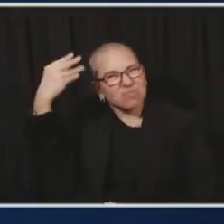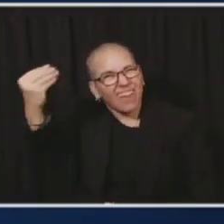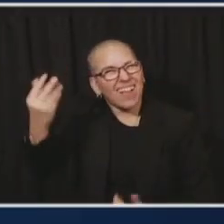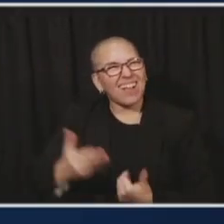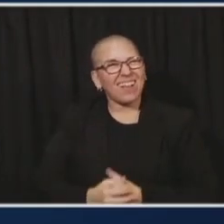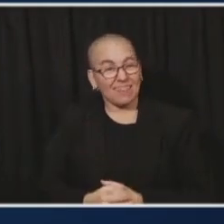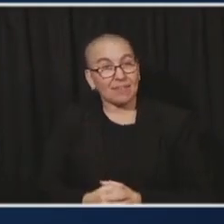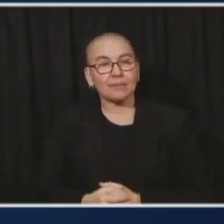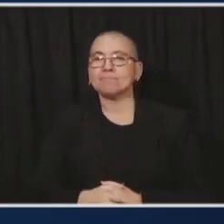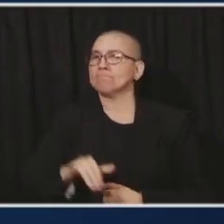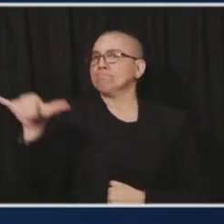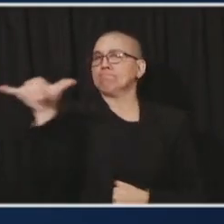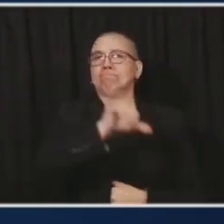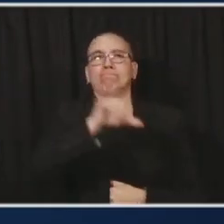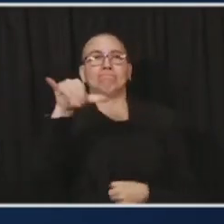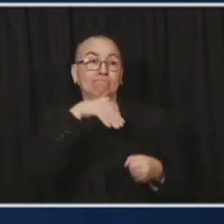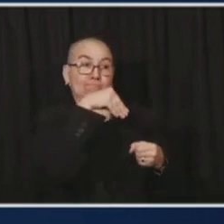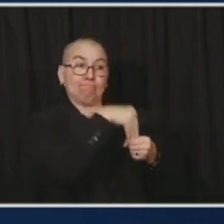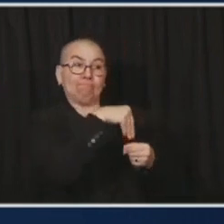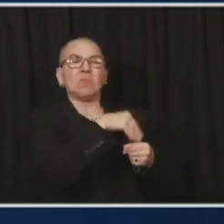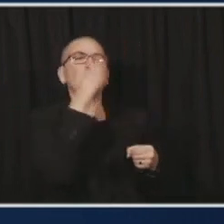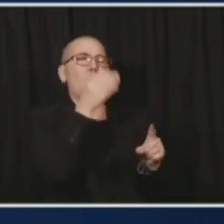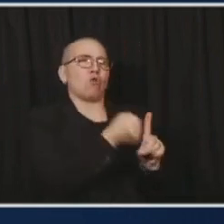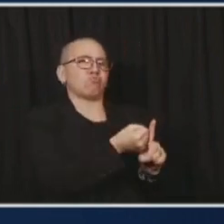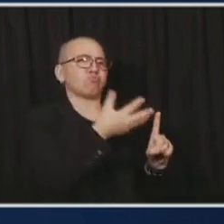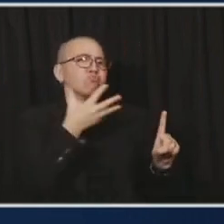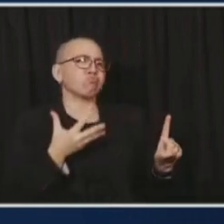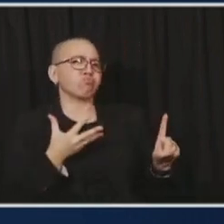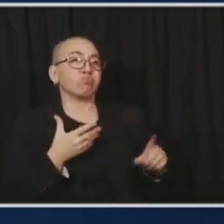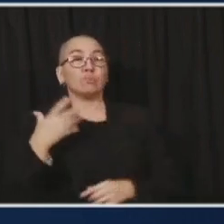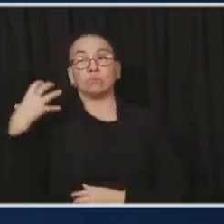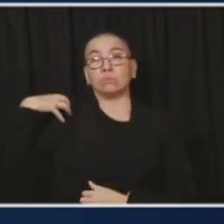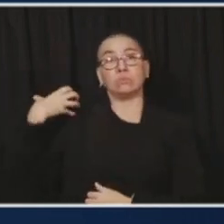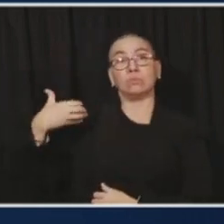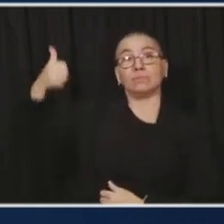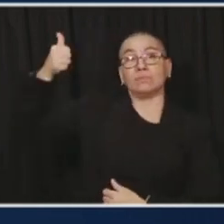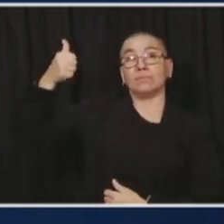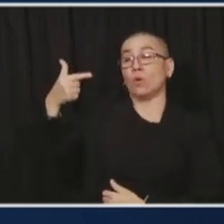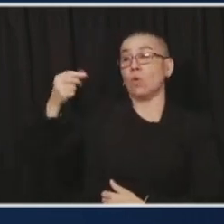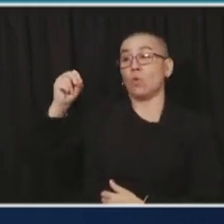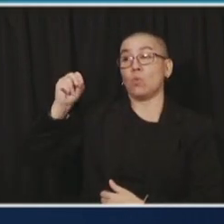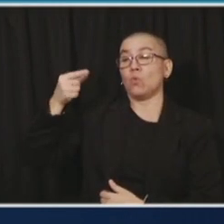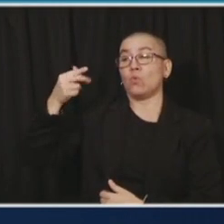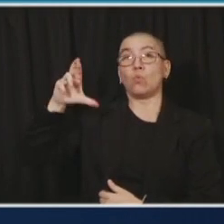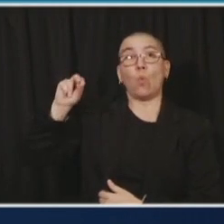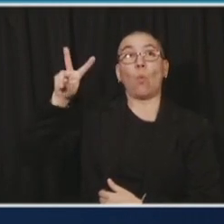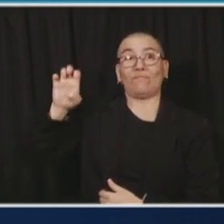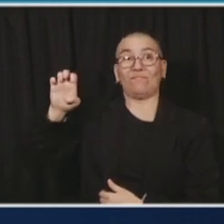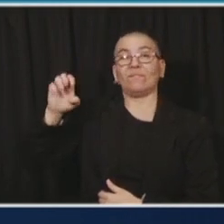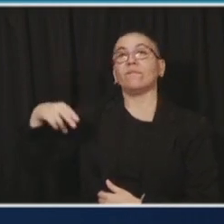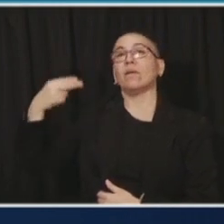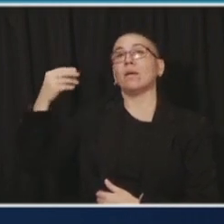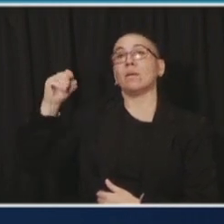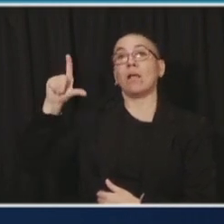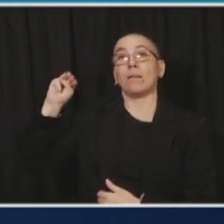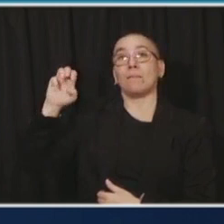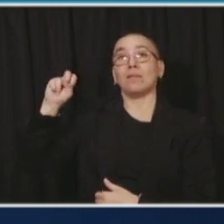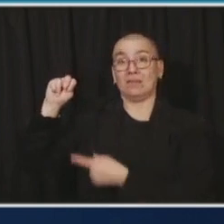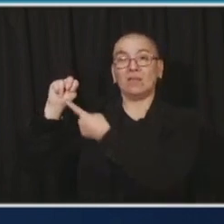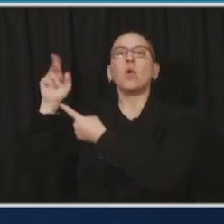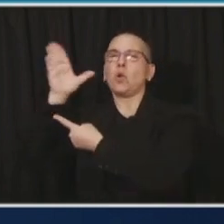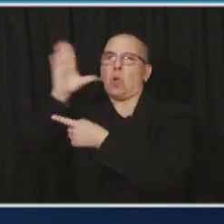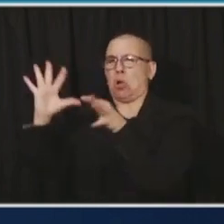some more, uh, details on that. Commissioner Grove and Commissioner Malcolm will be joining me for the question and answer here following this. Um,